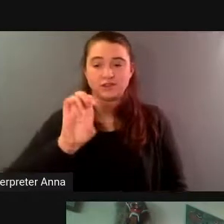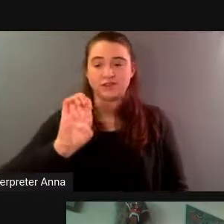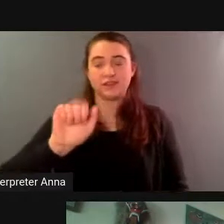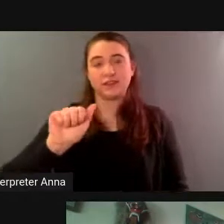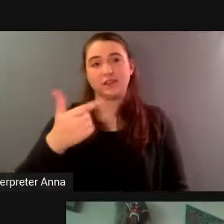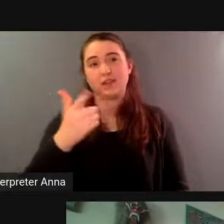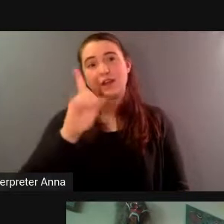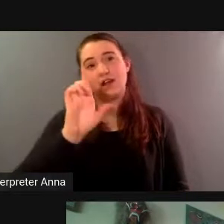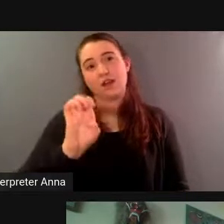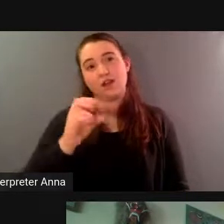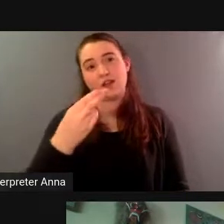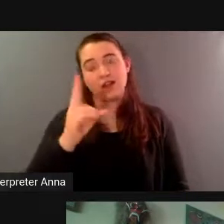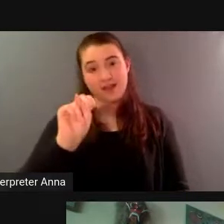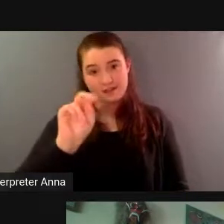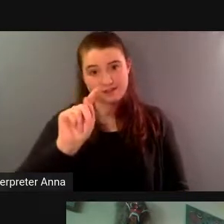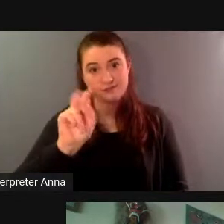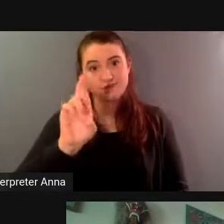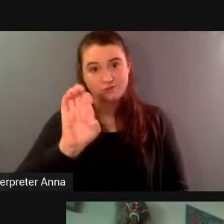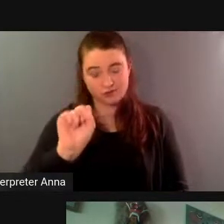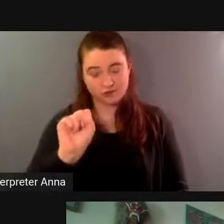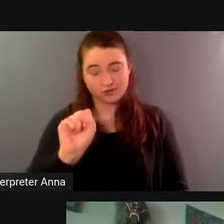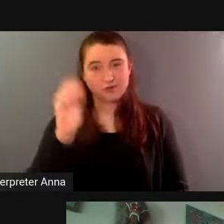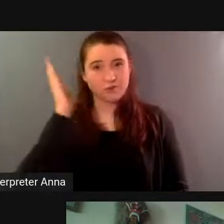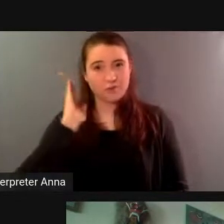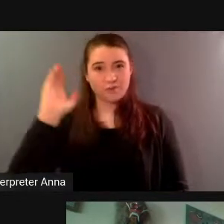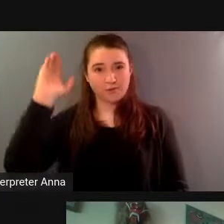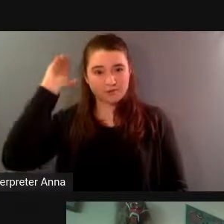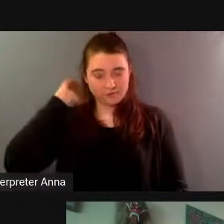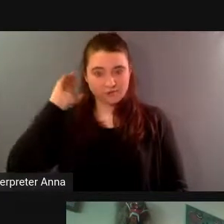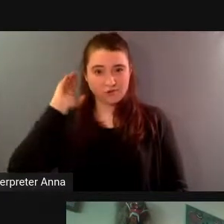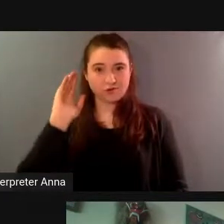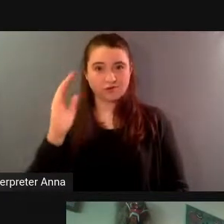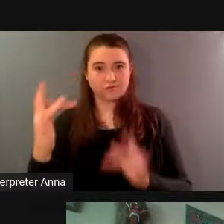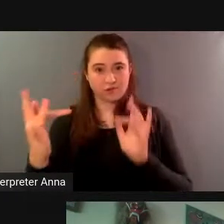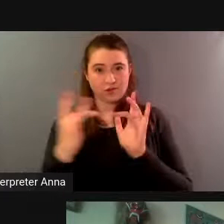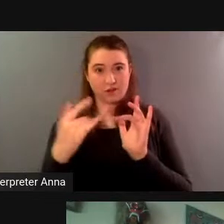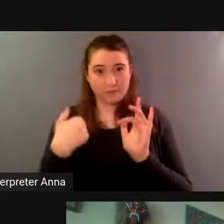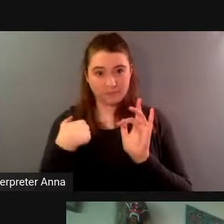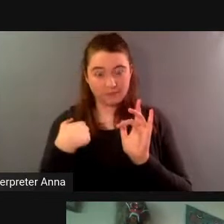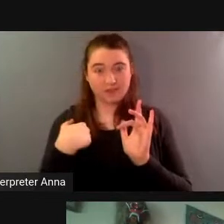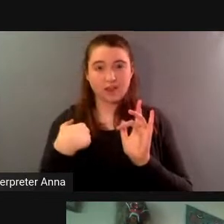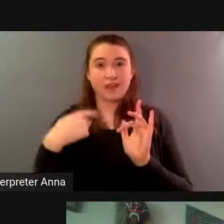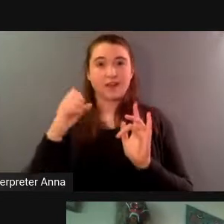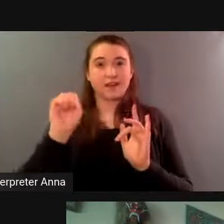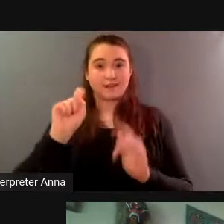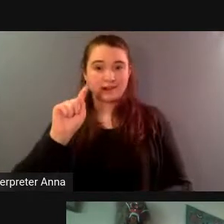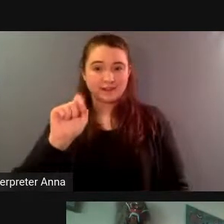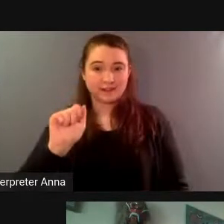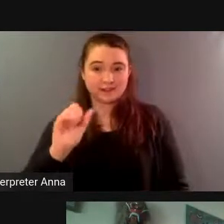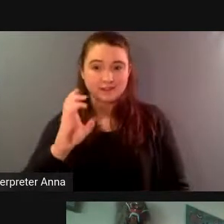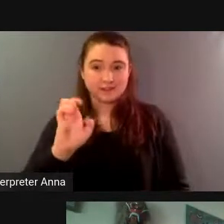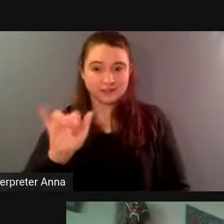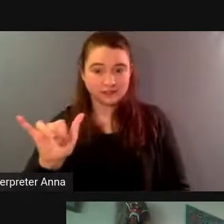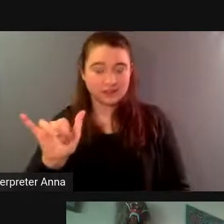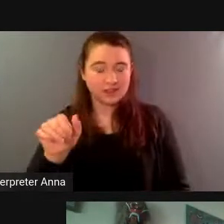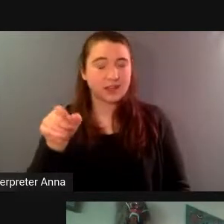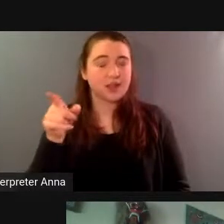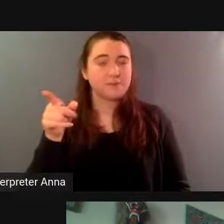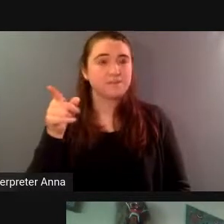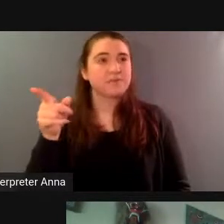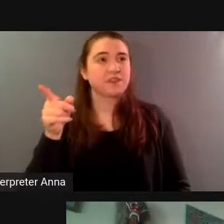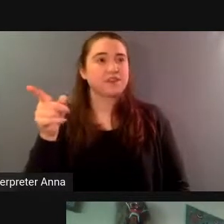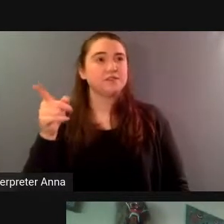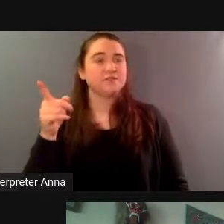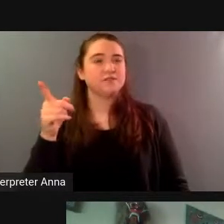contact and stacy had high marks as the producer of that i did my little test with uh matt i